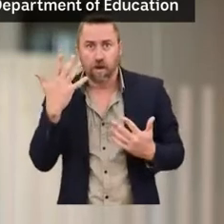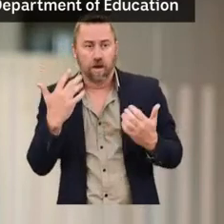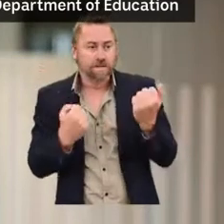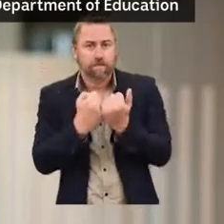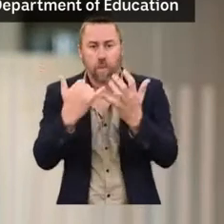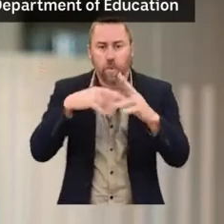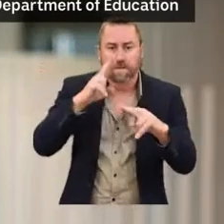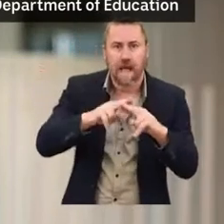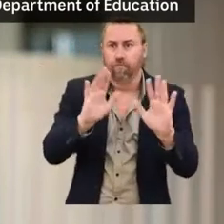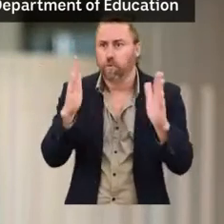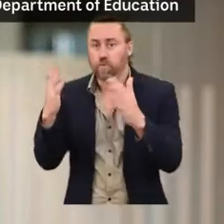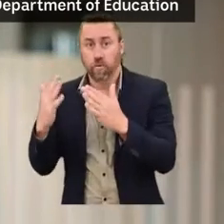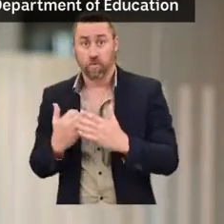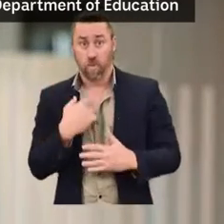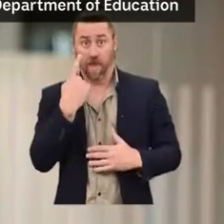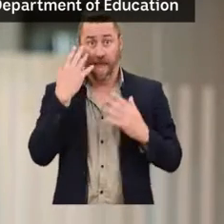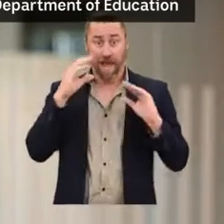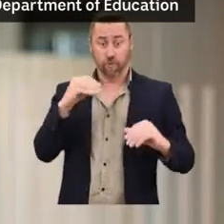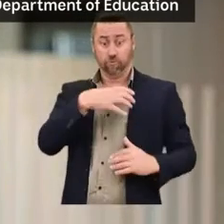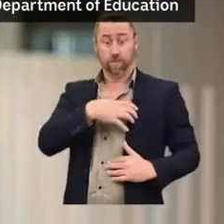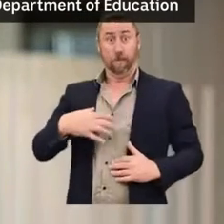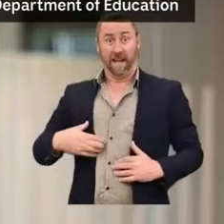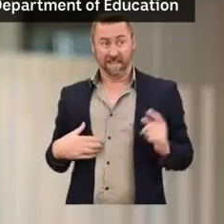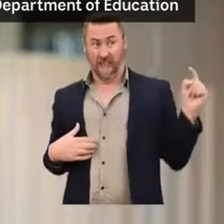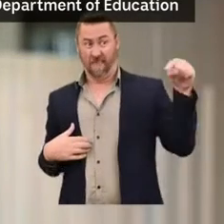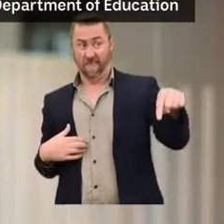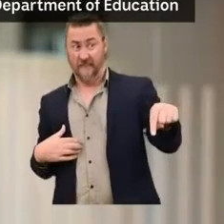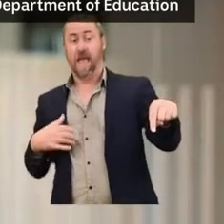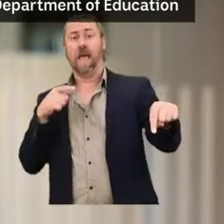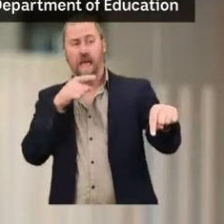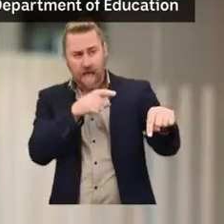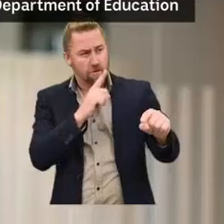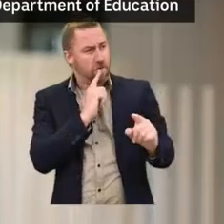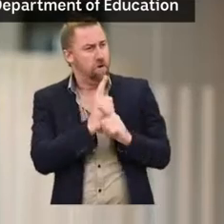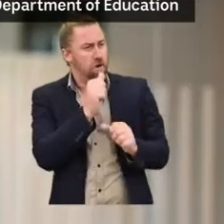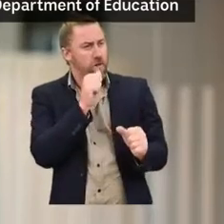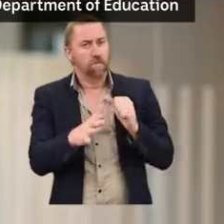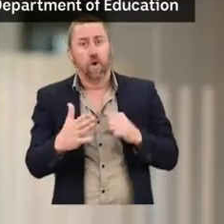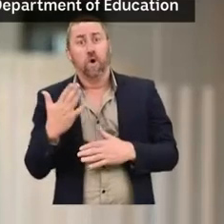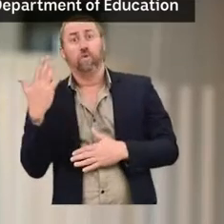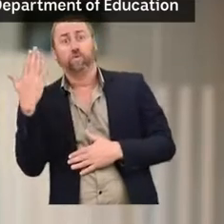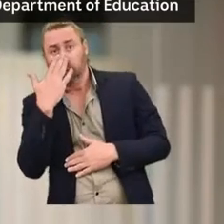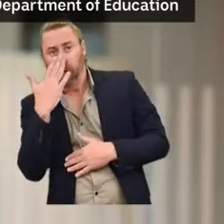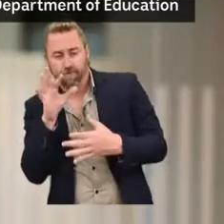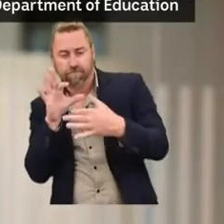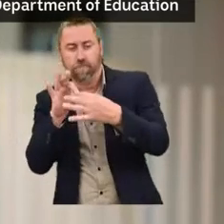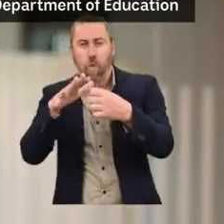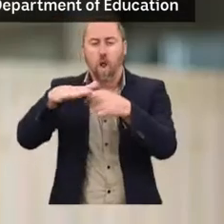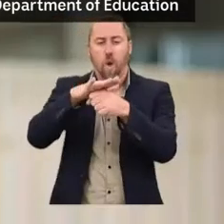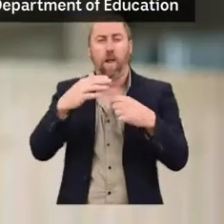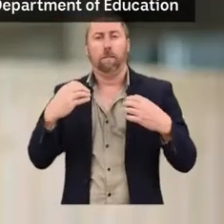One workshop which included our Education Minister highlighted the successful partnerships between schools and industry.